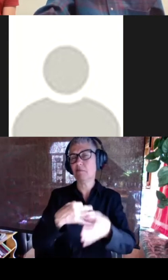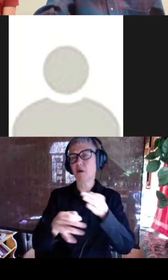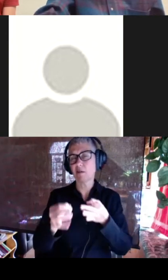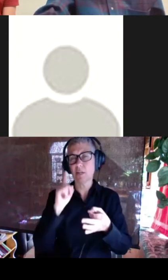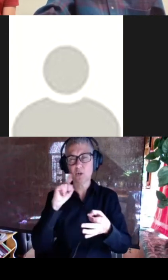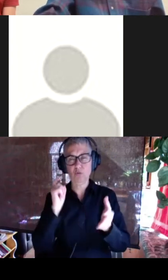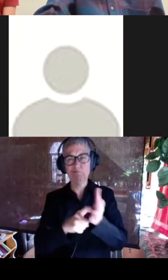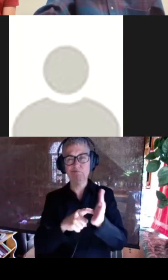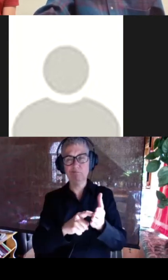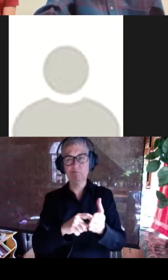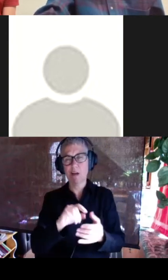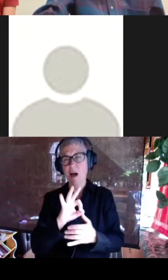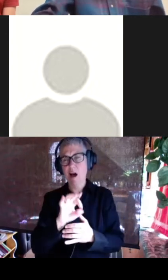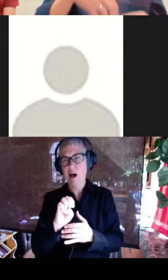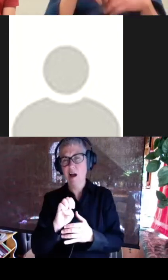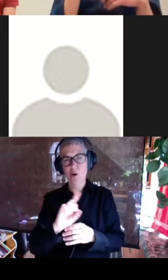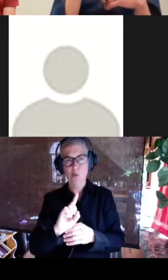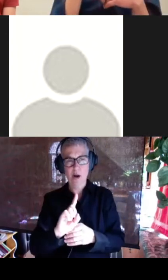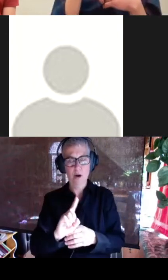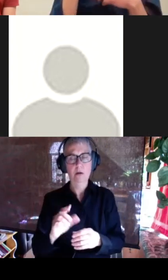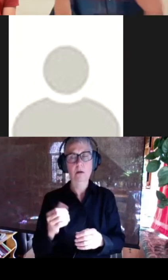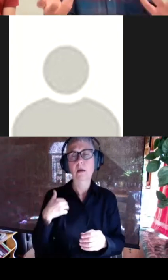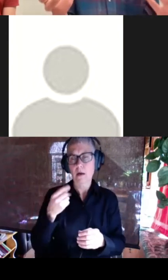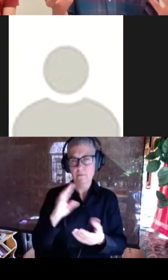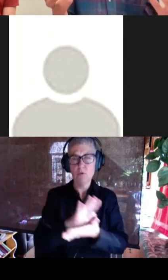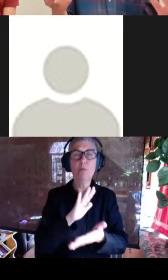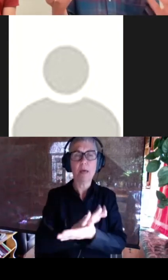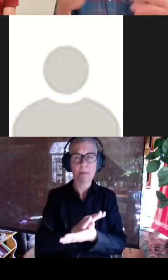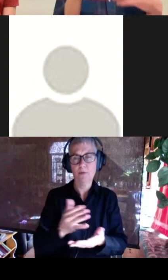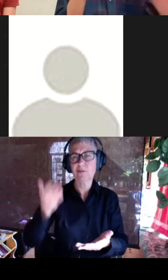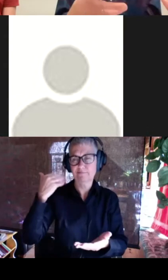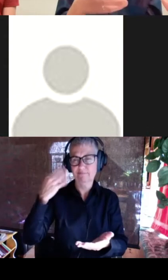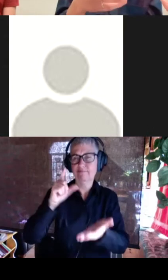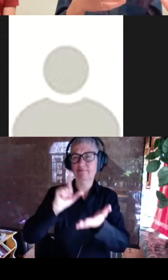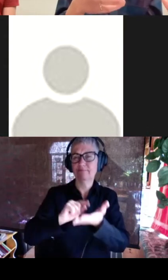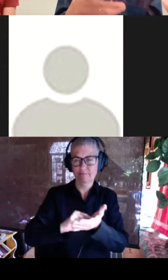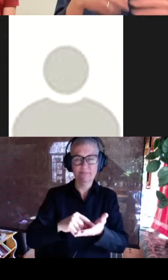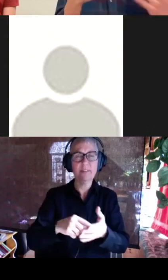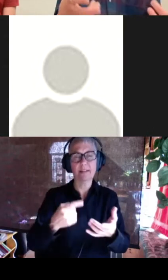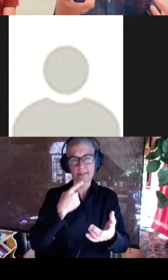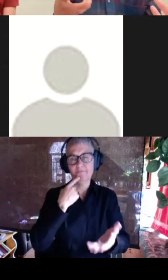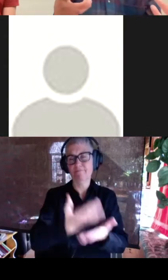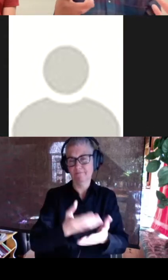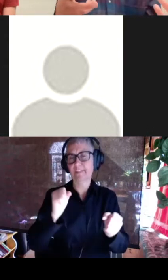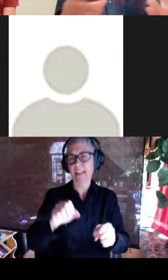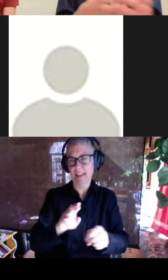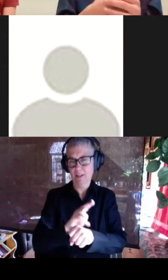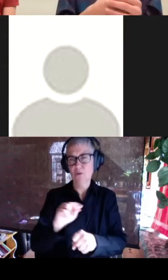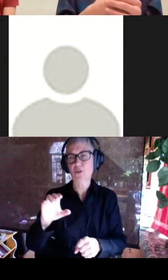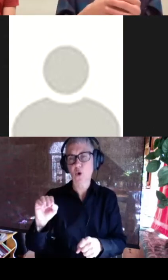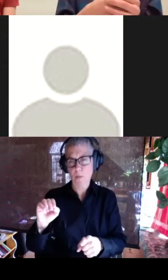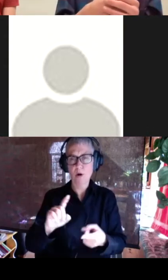uh there's a few papers before us that that show that you can actually measure cobalt binding and iron binding sites